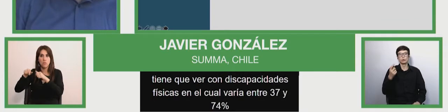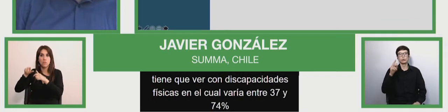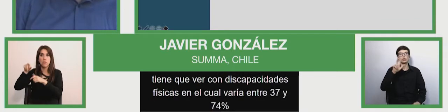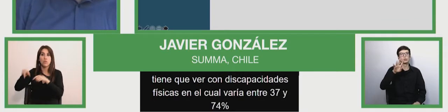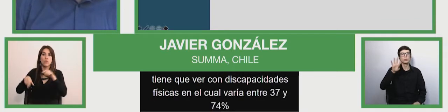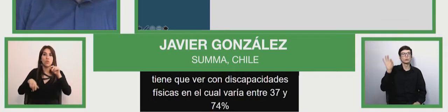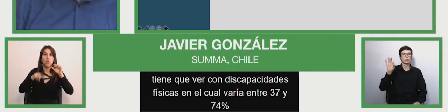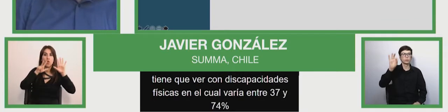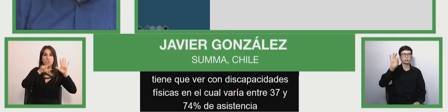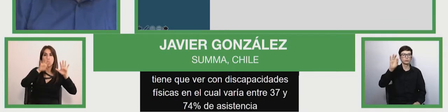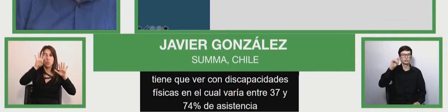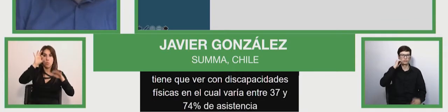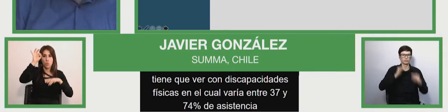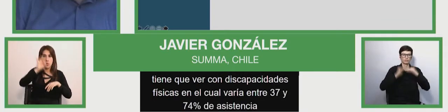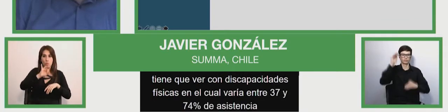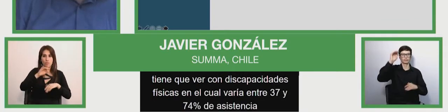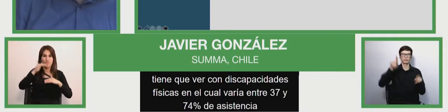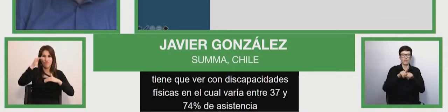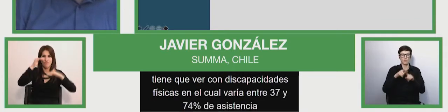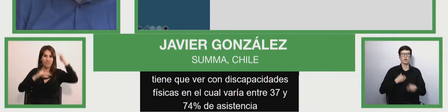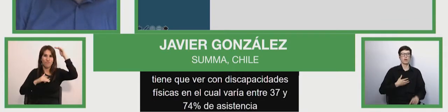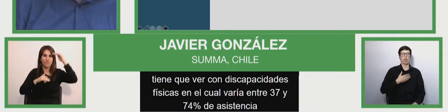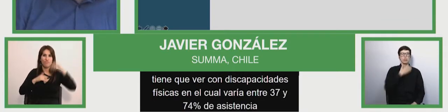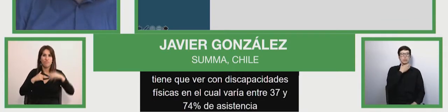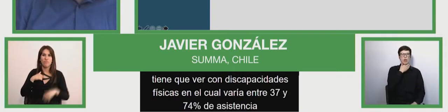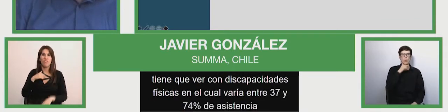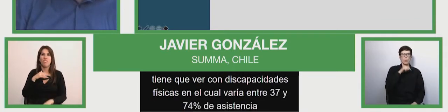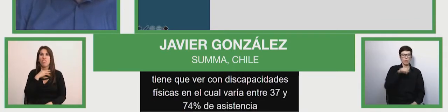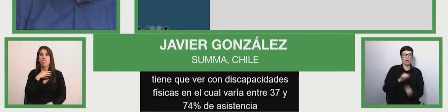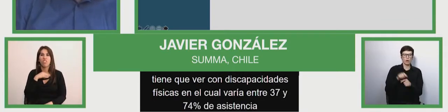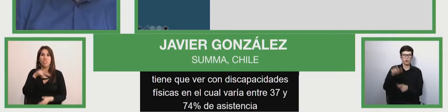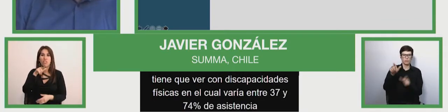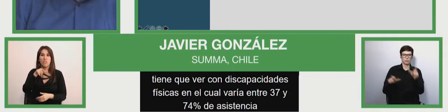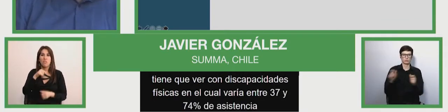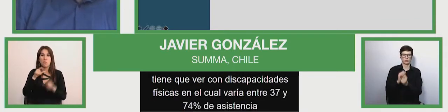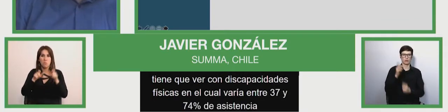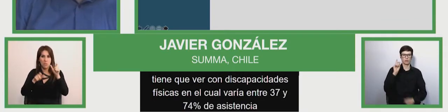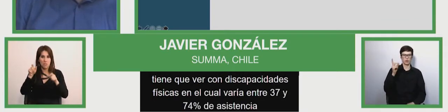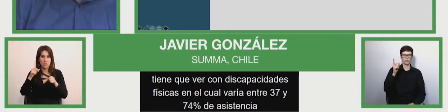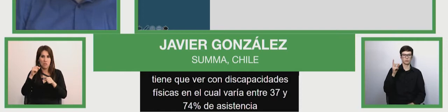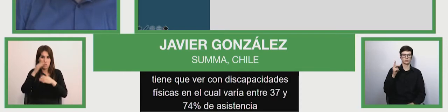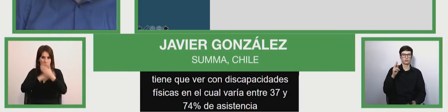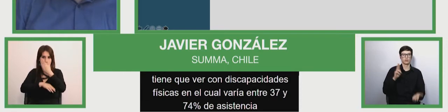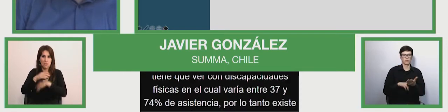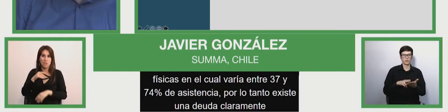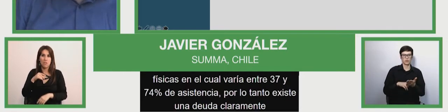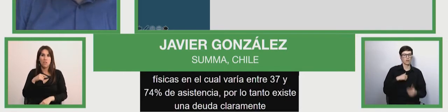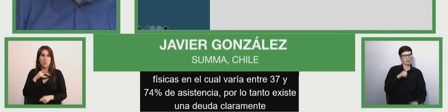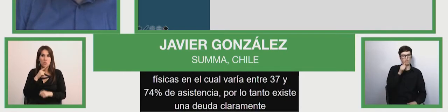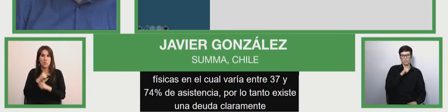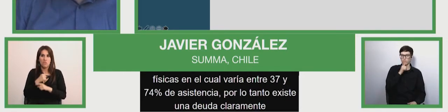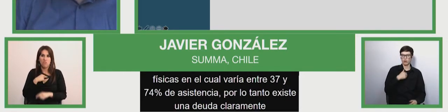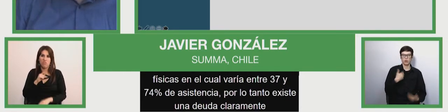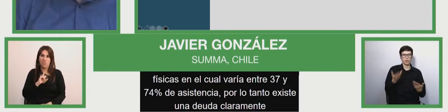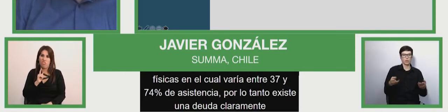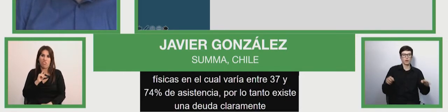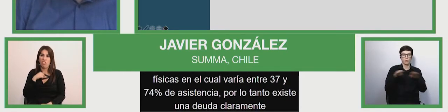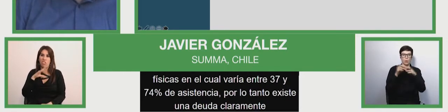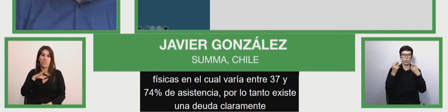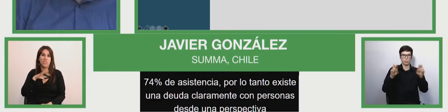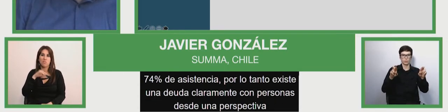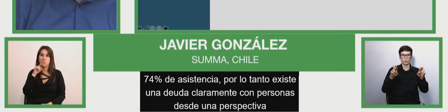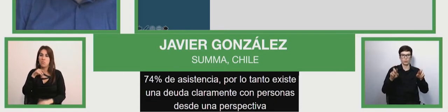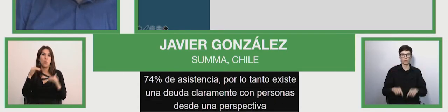So, there is a clear debt with these people to provide them equal opportunities. This